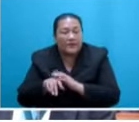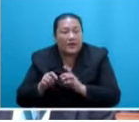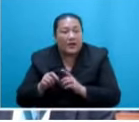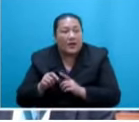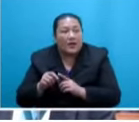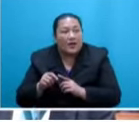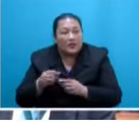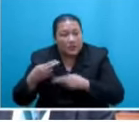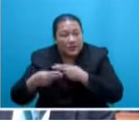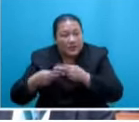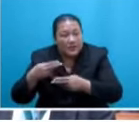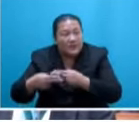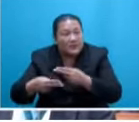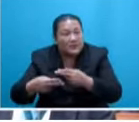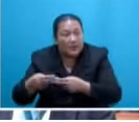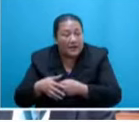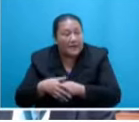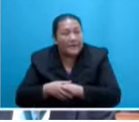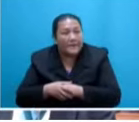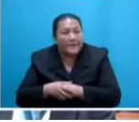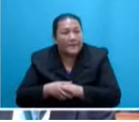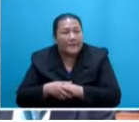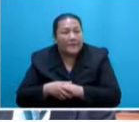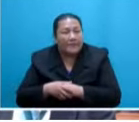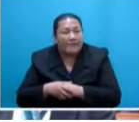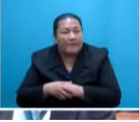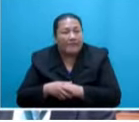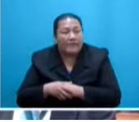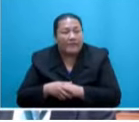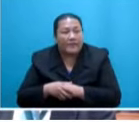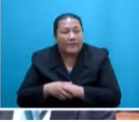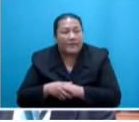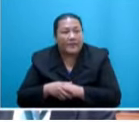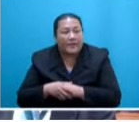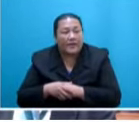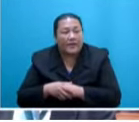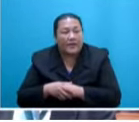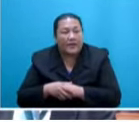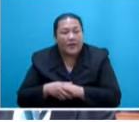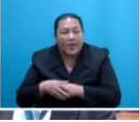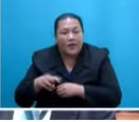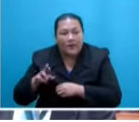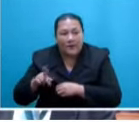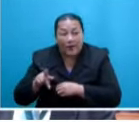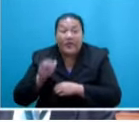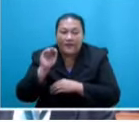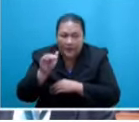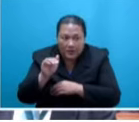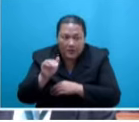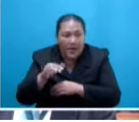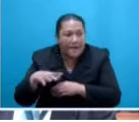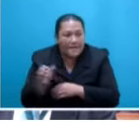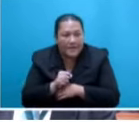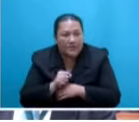and wisdom as much as their compassion for nature and for future generations. Thirdly, Mr.